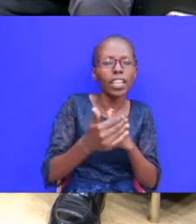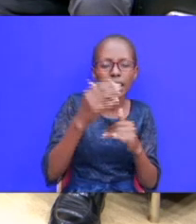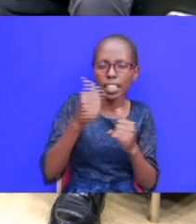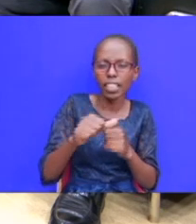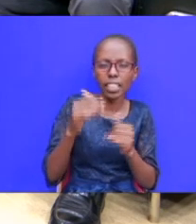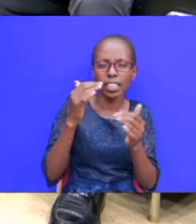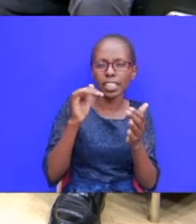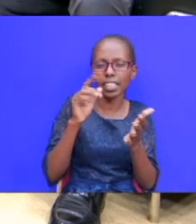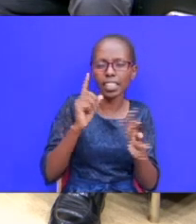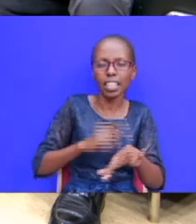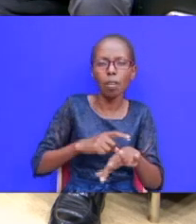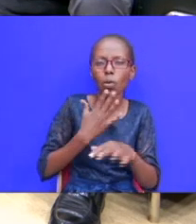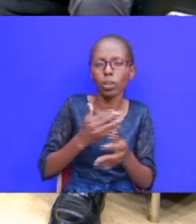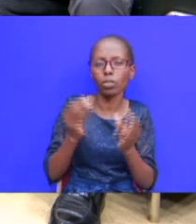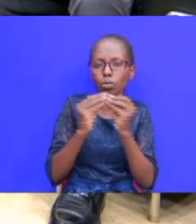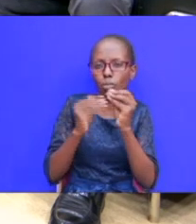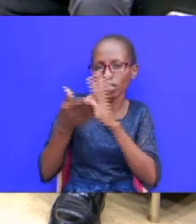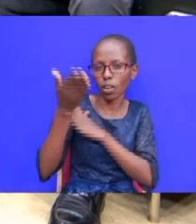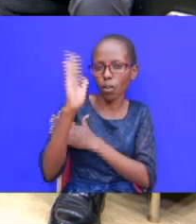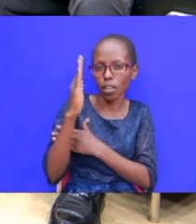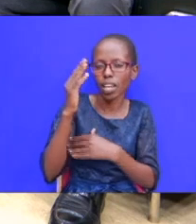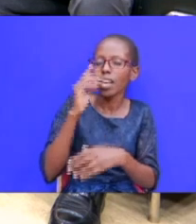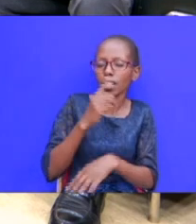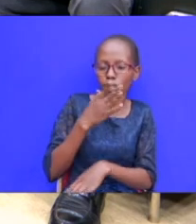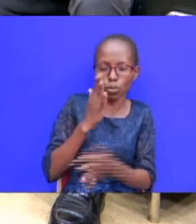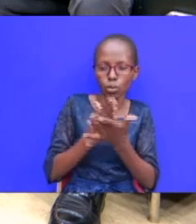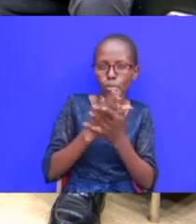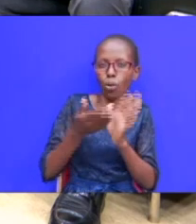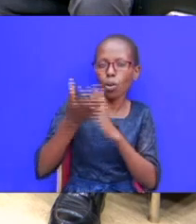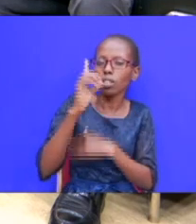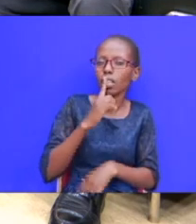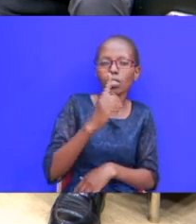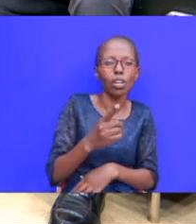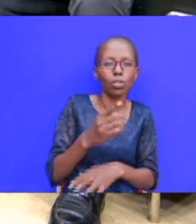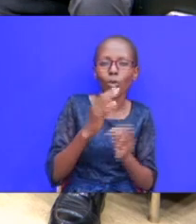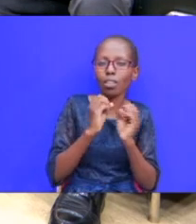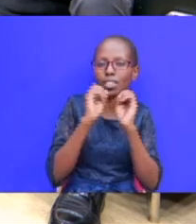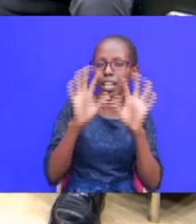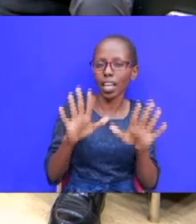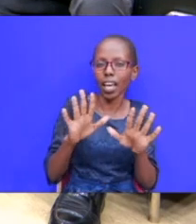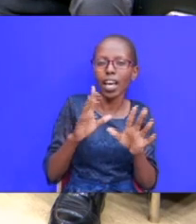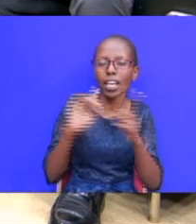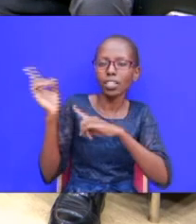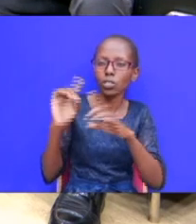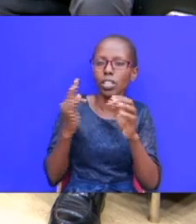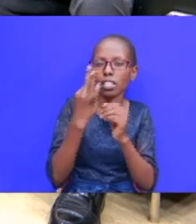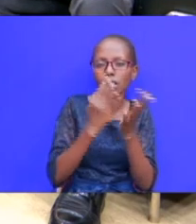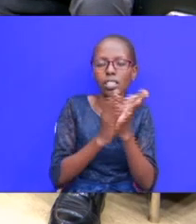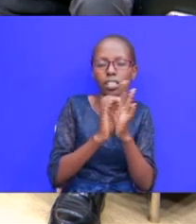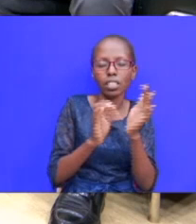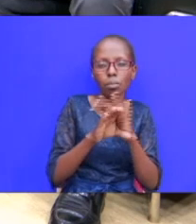god is explicit in his instruction in exodus chapter 33 verse 5 he says that remove